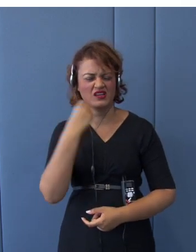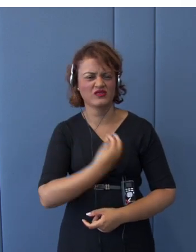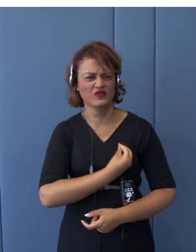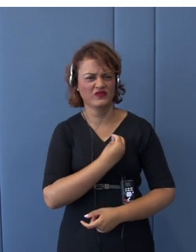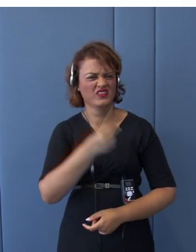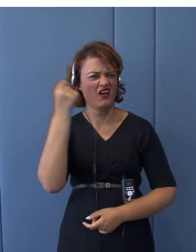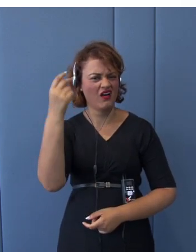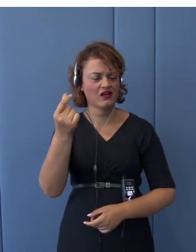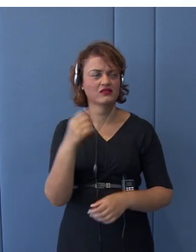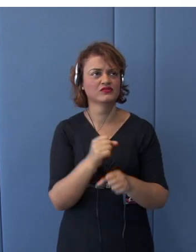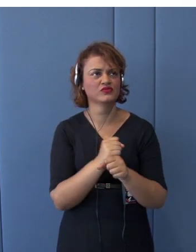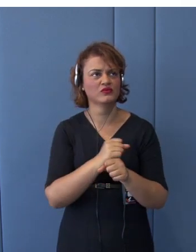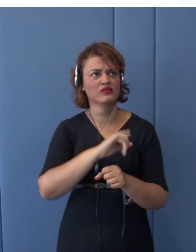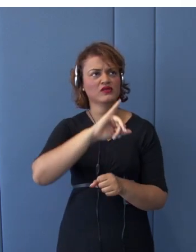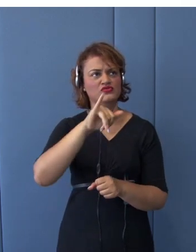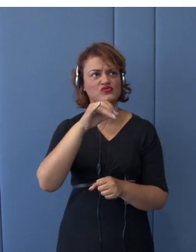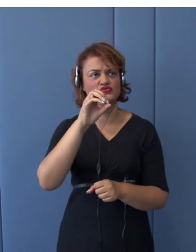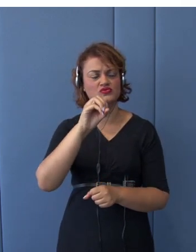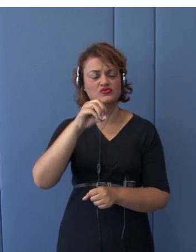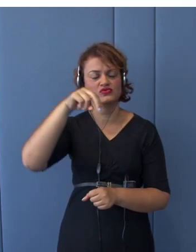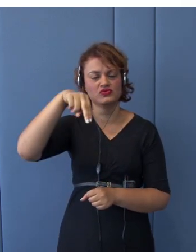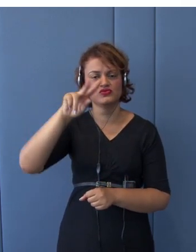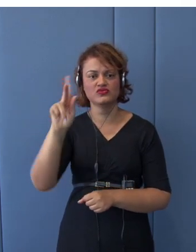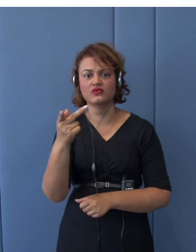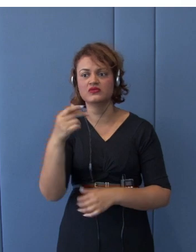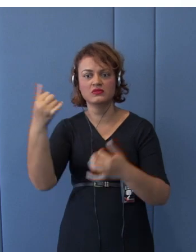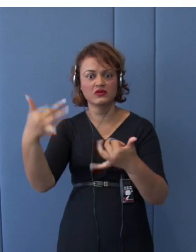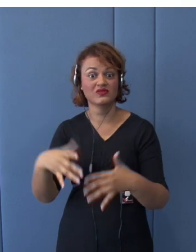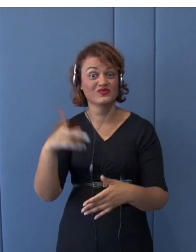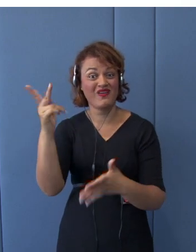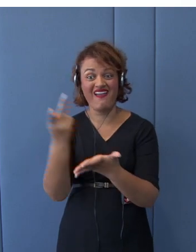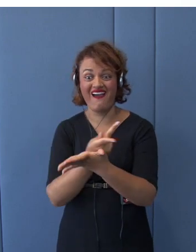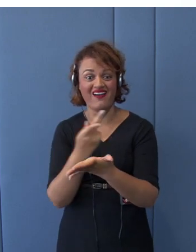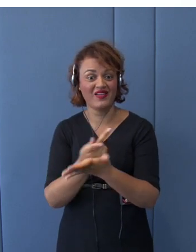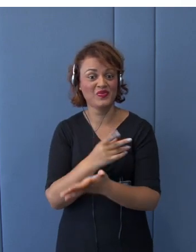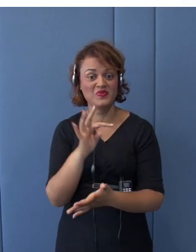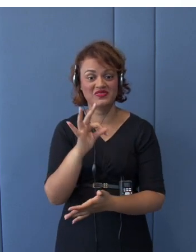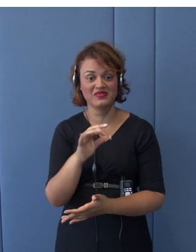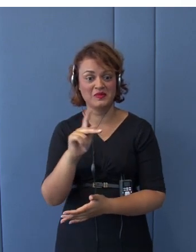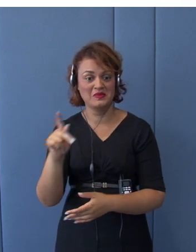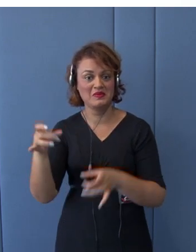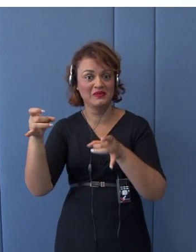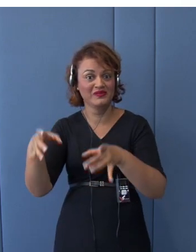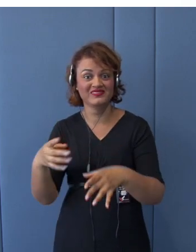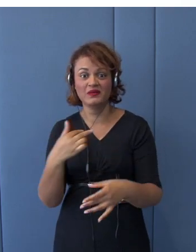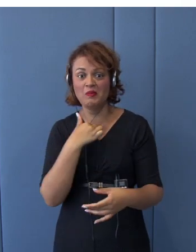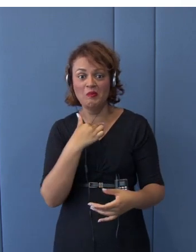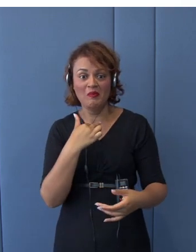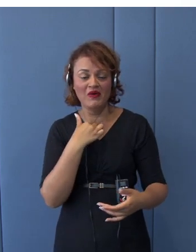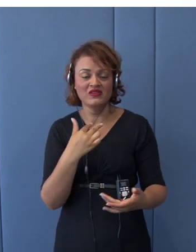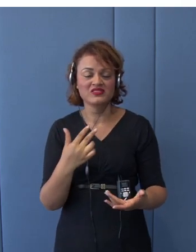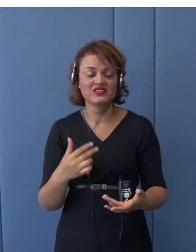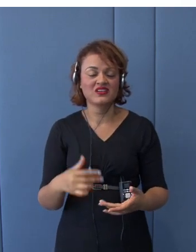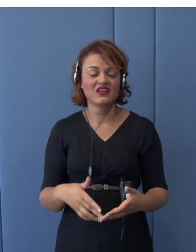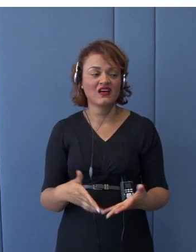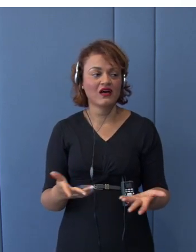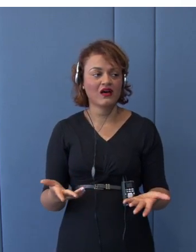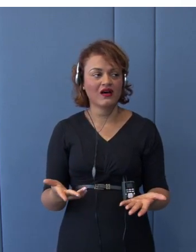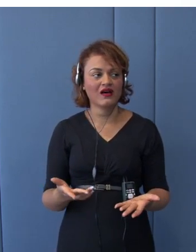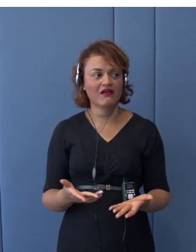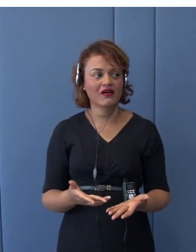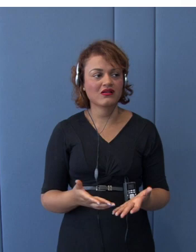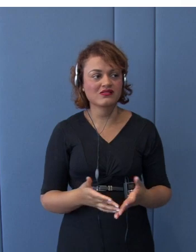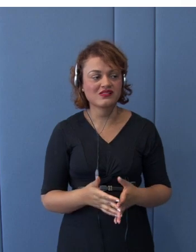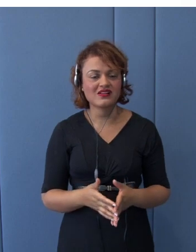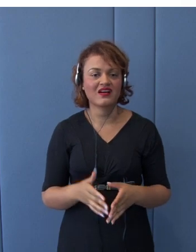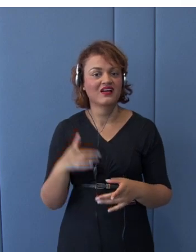And he, Mr. McCain, late McCain, said that that would create an opening for China to